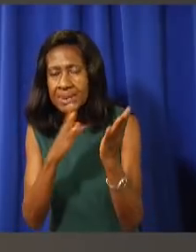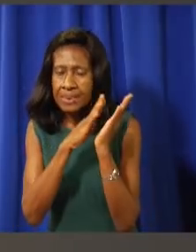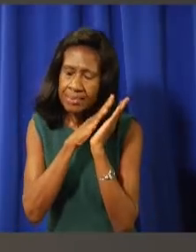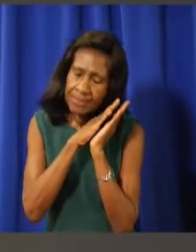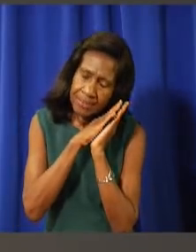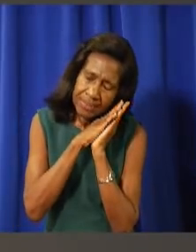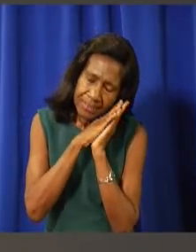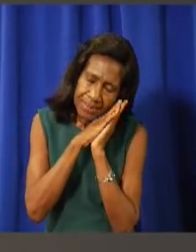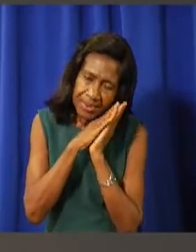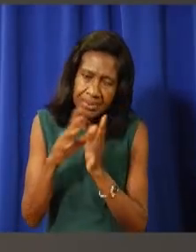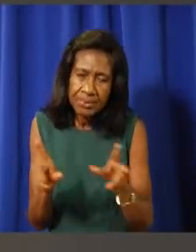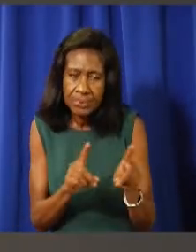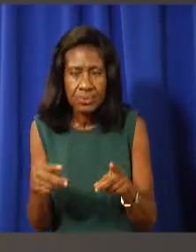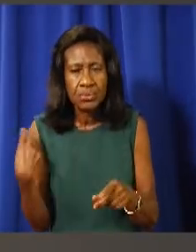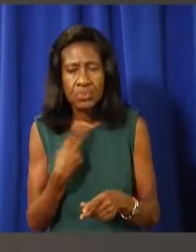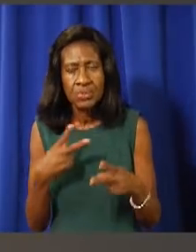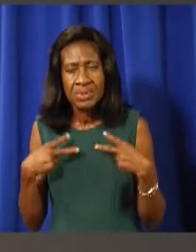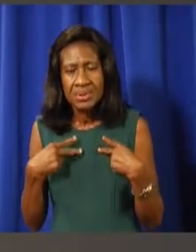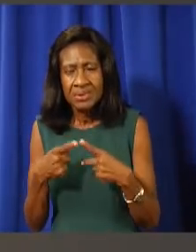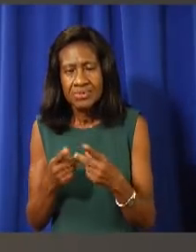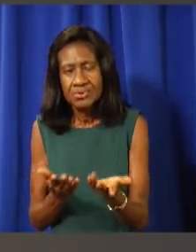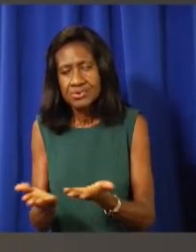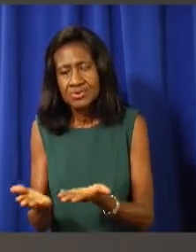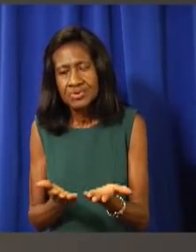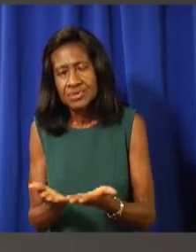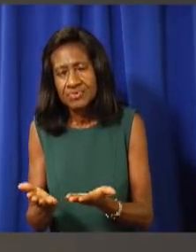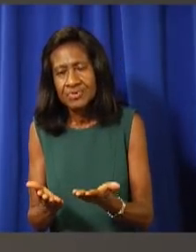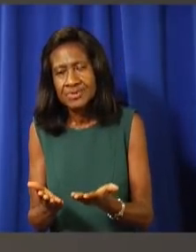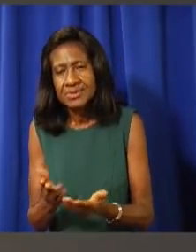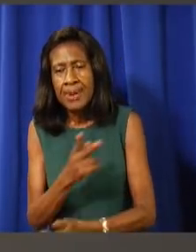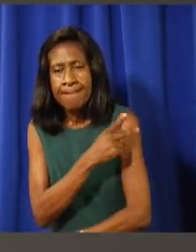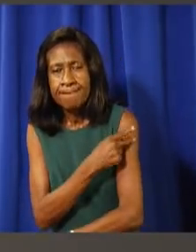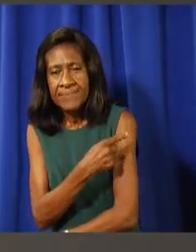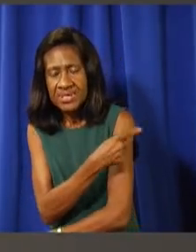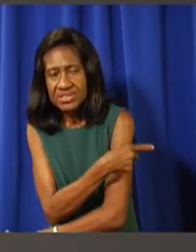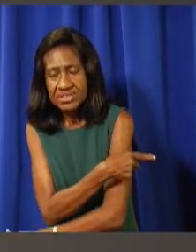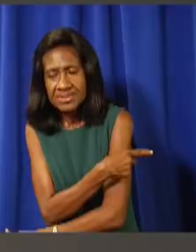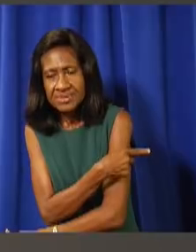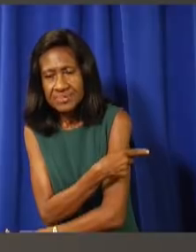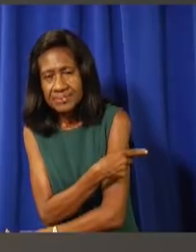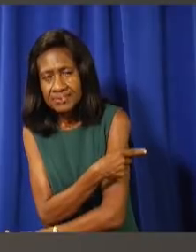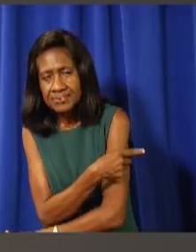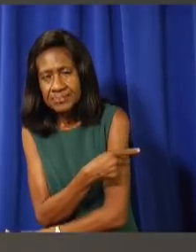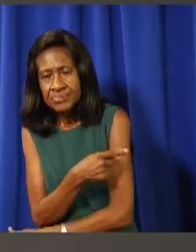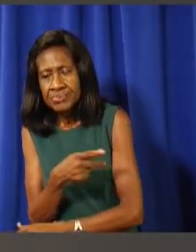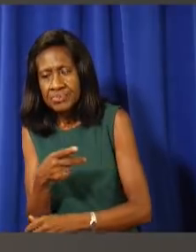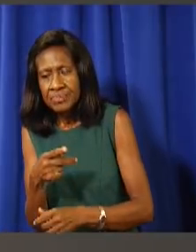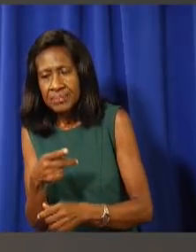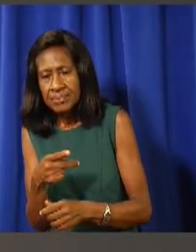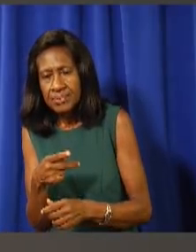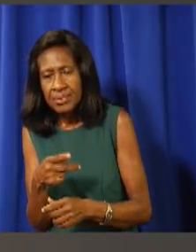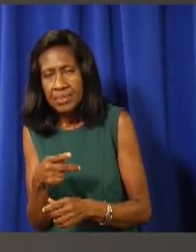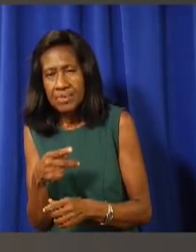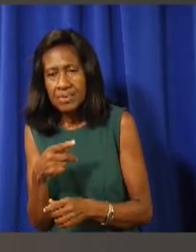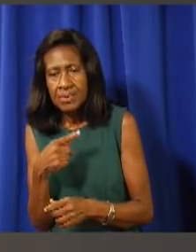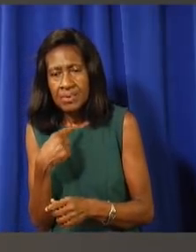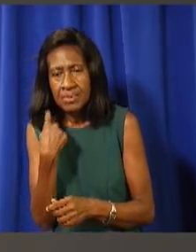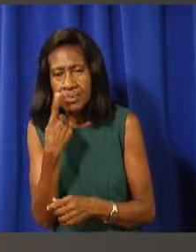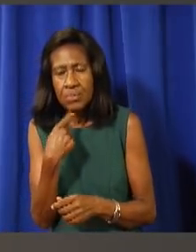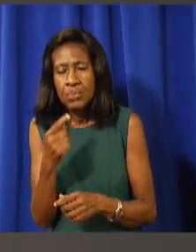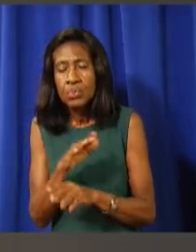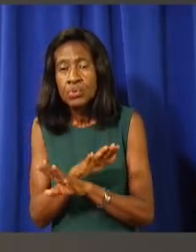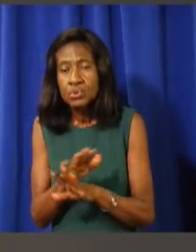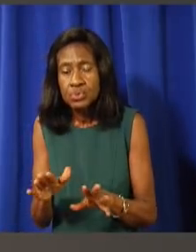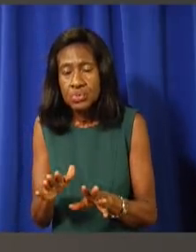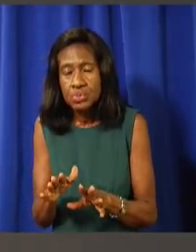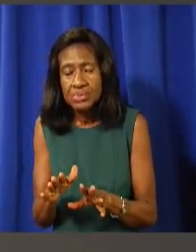patients? Seven ventilated. Not ventilated beds, but to service patients who might not need to be ventilated.